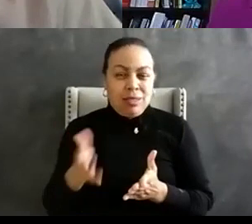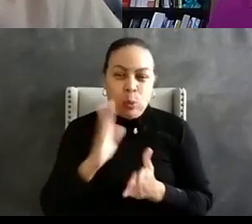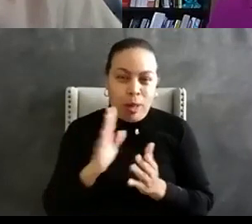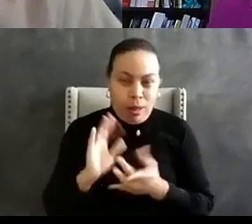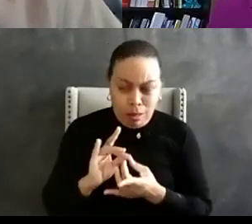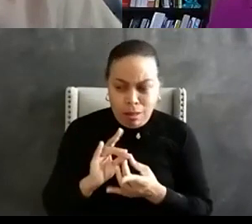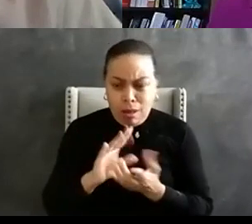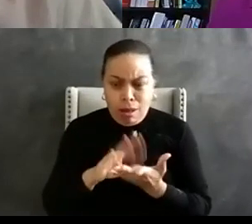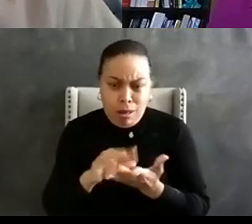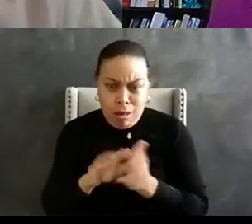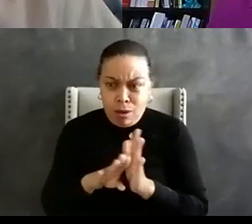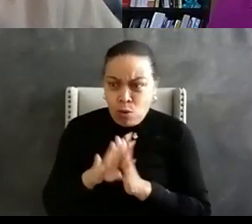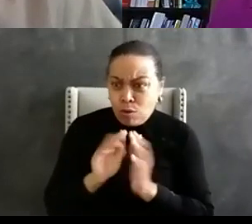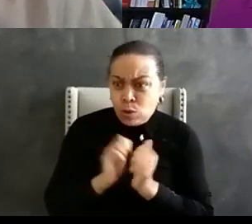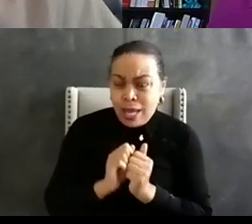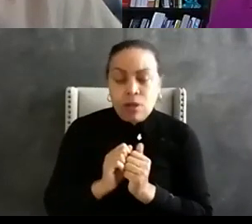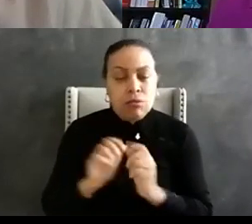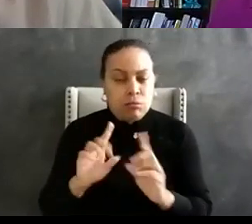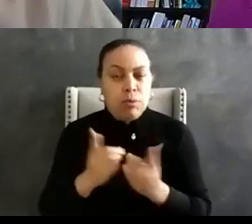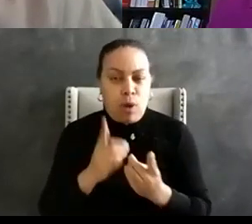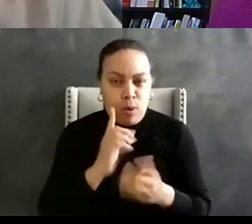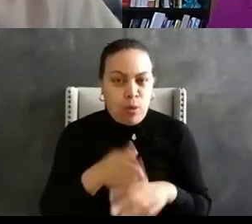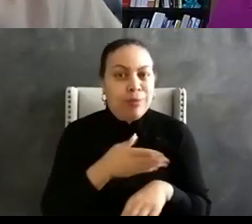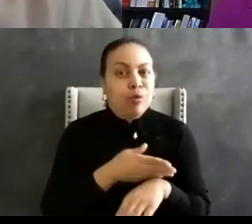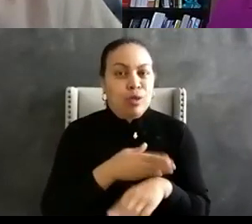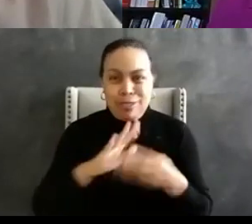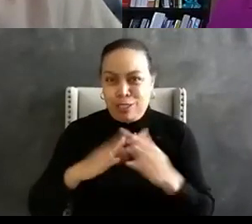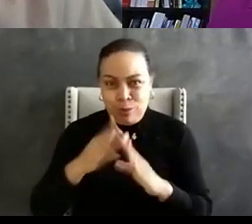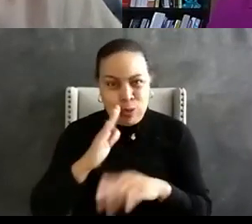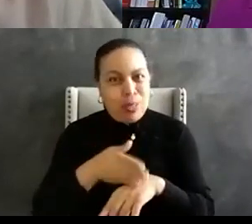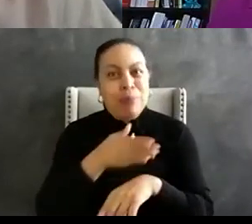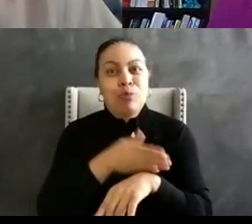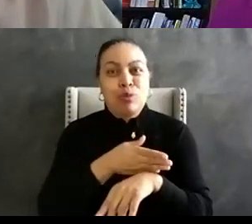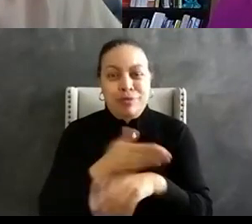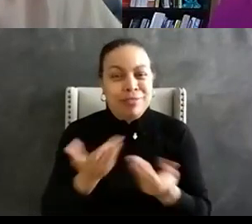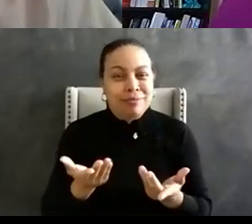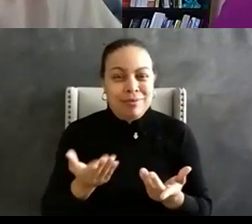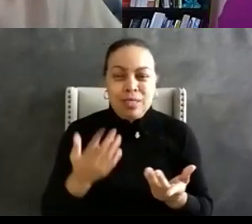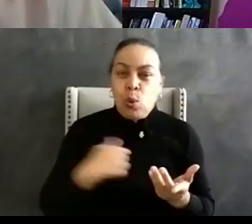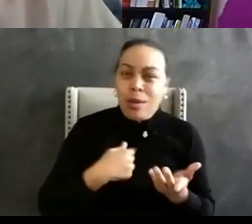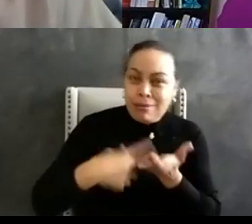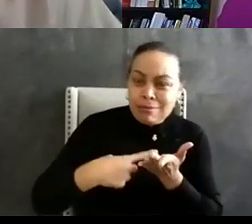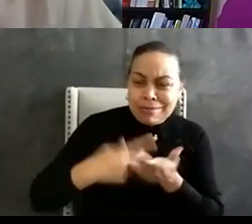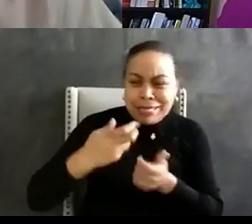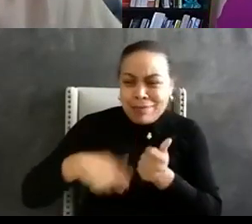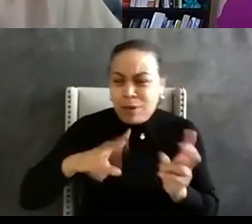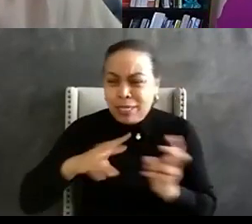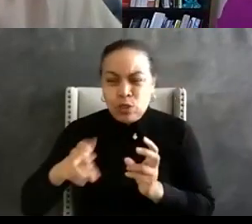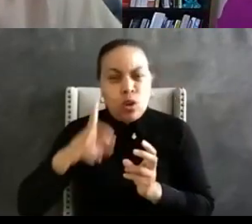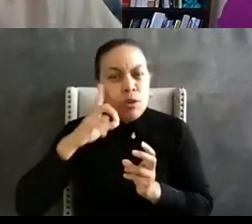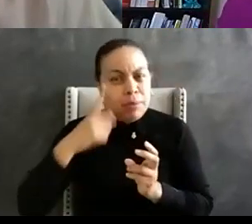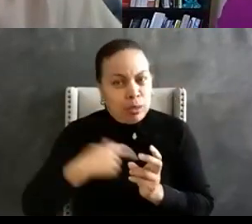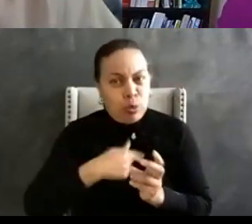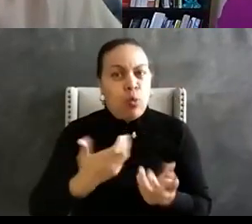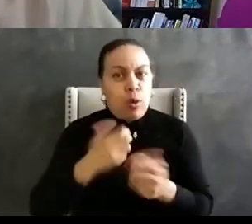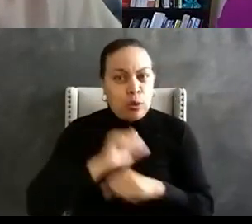departments change communities get better we have difficult conversations because we want to be together and I'd